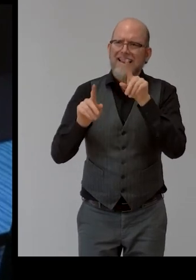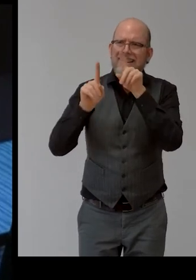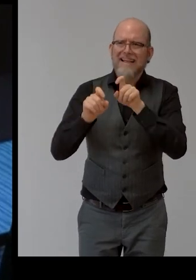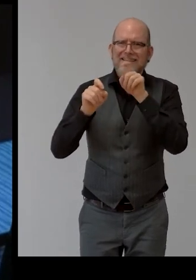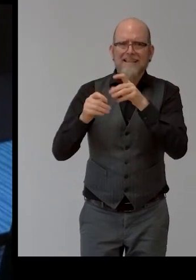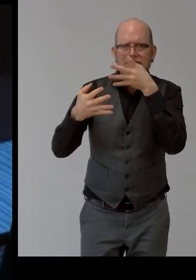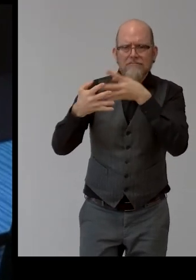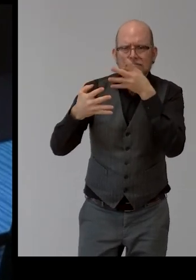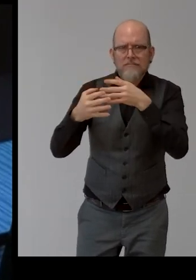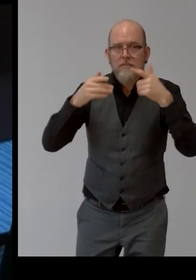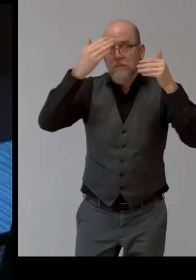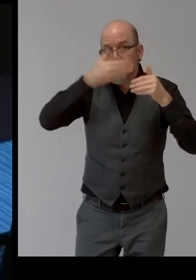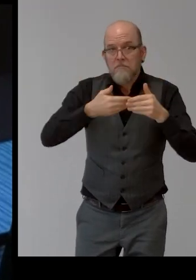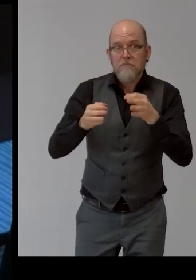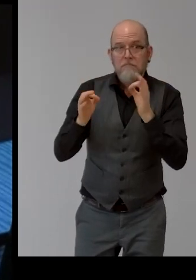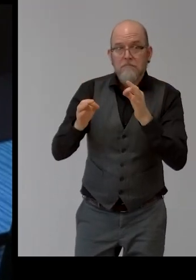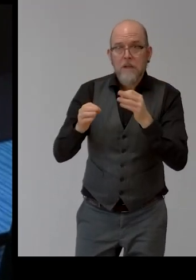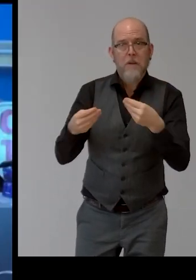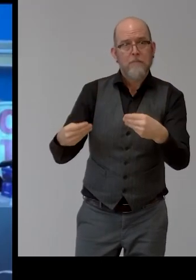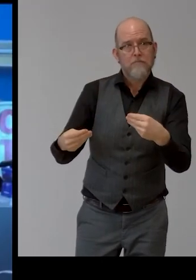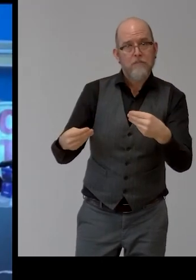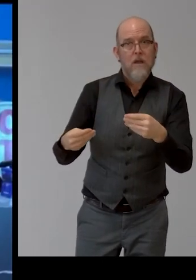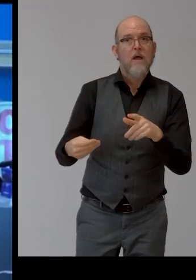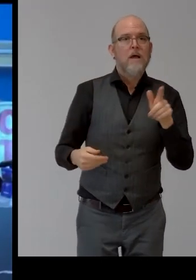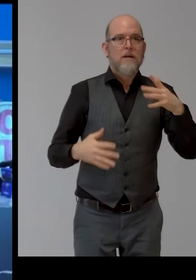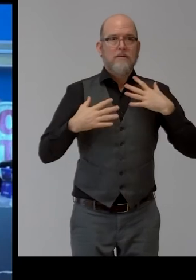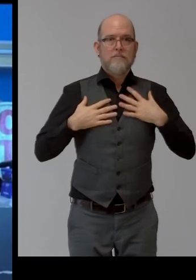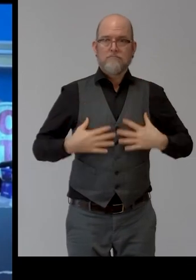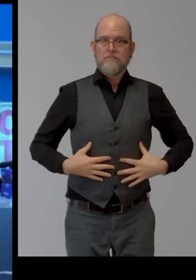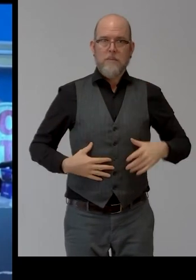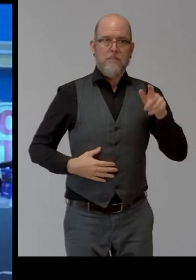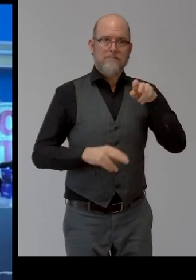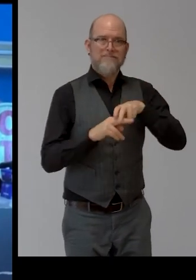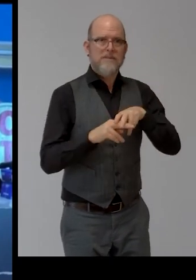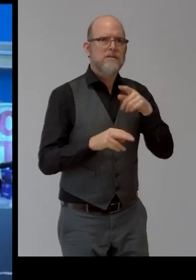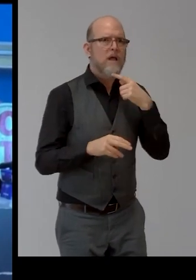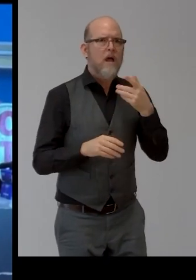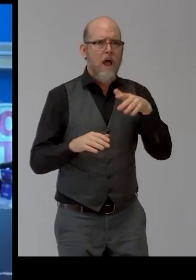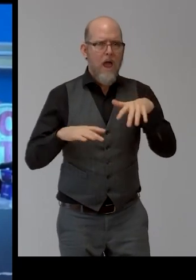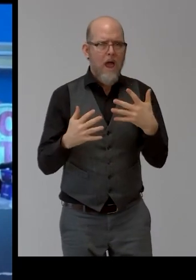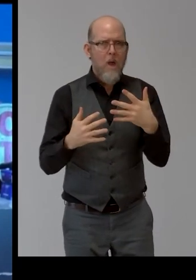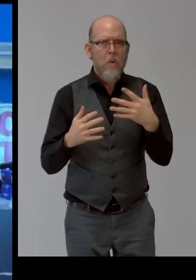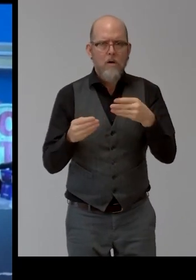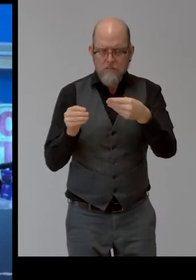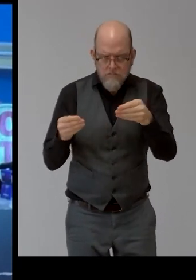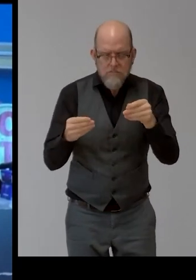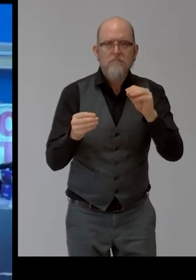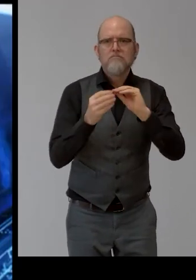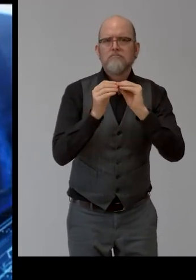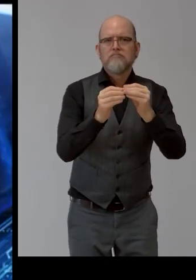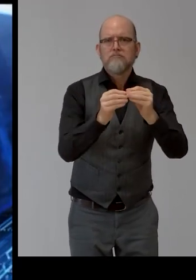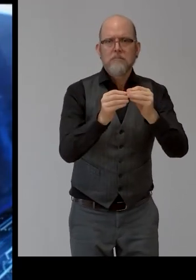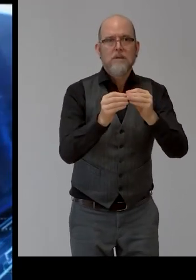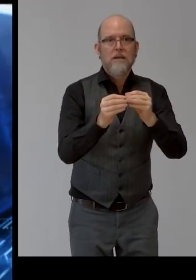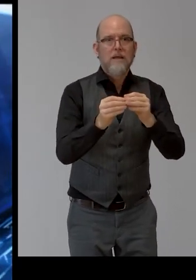protective clothing. Covered gloves, mask and face shield. The man in the workshop in front of a 3D printer,